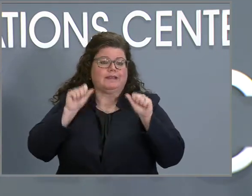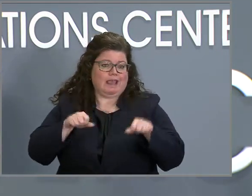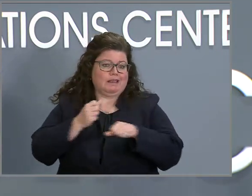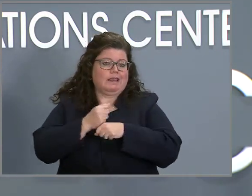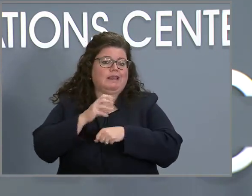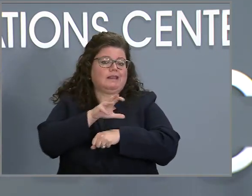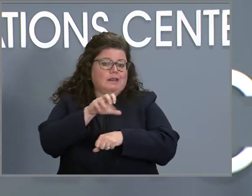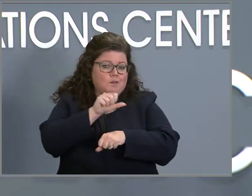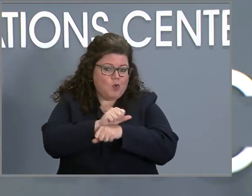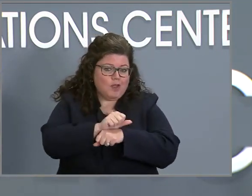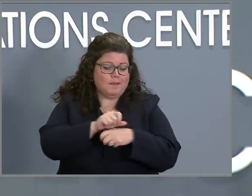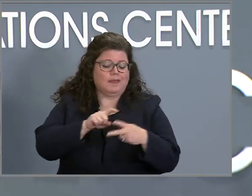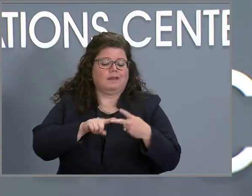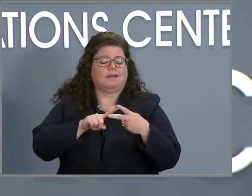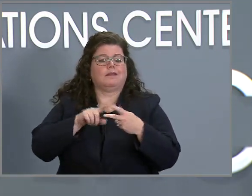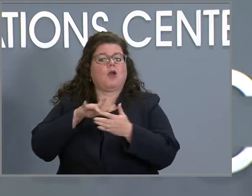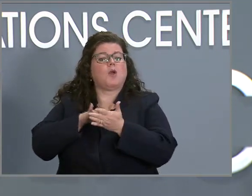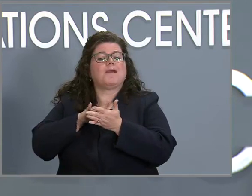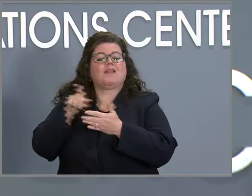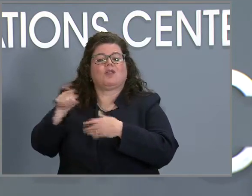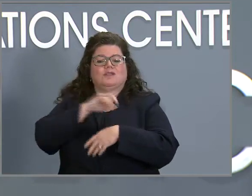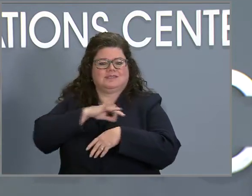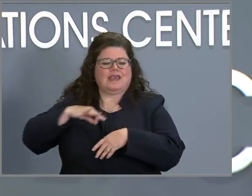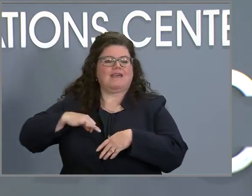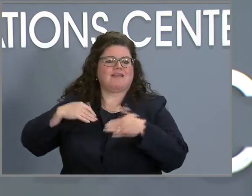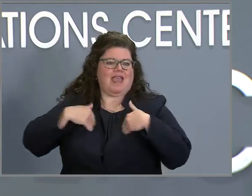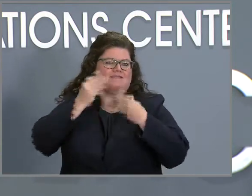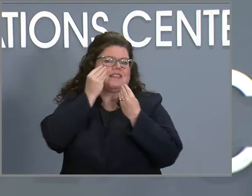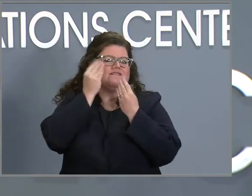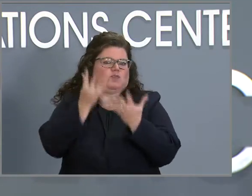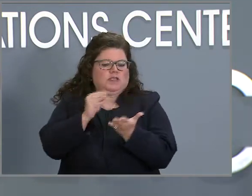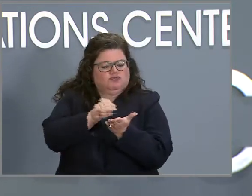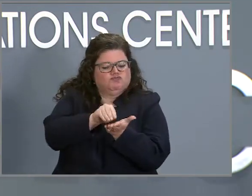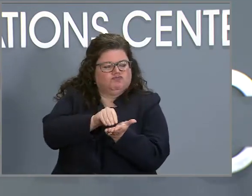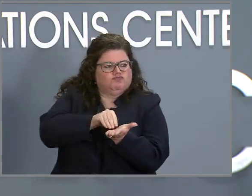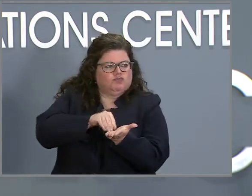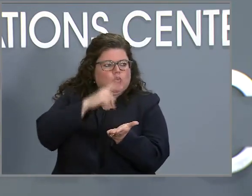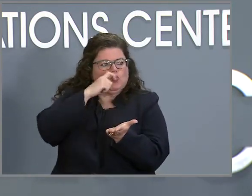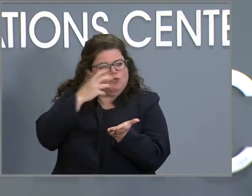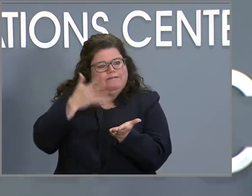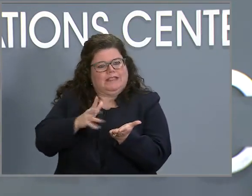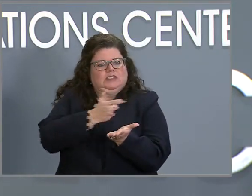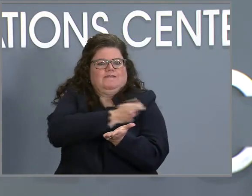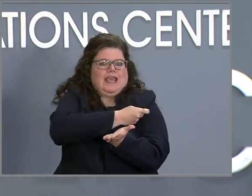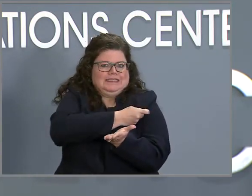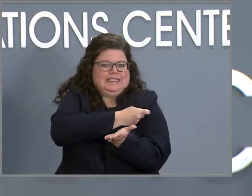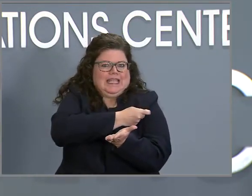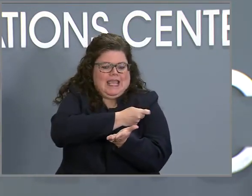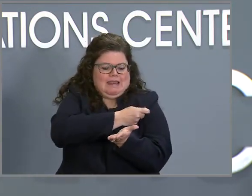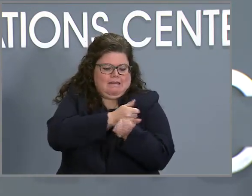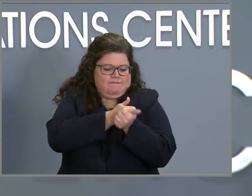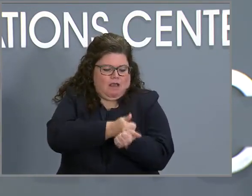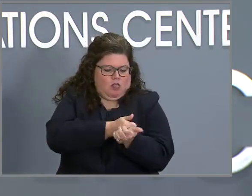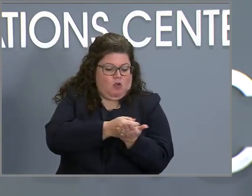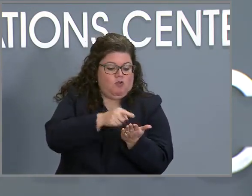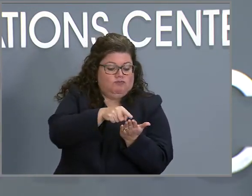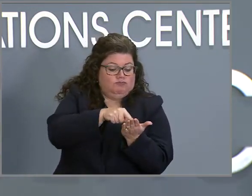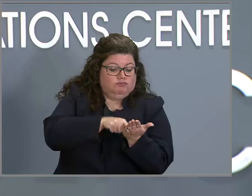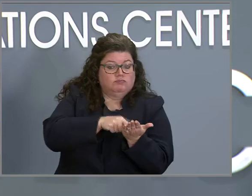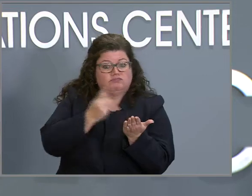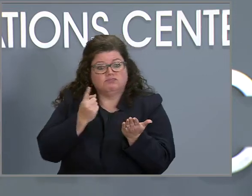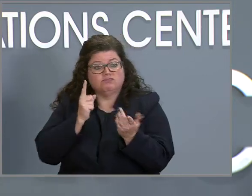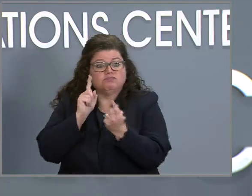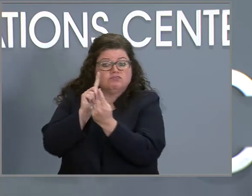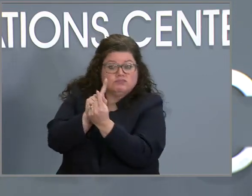our medical staff obviously have that record information of who's already been vaccinated and they go to those individuals